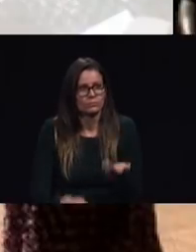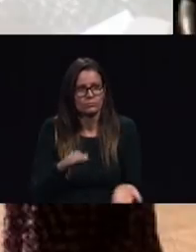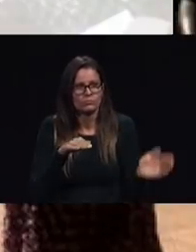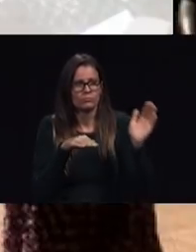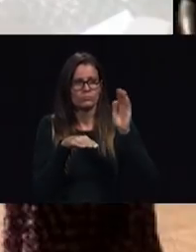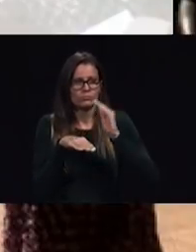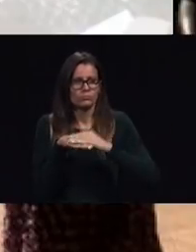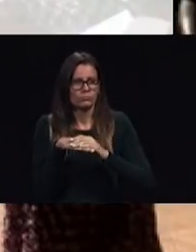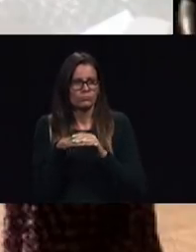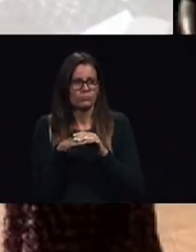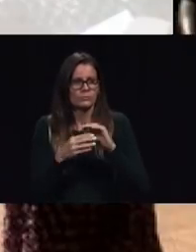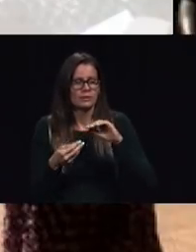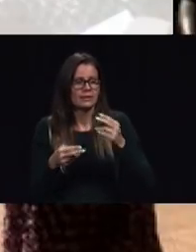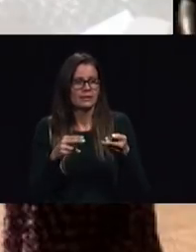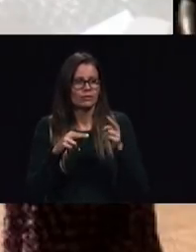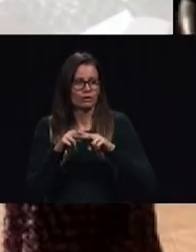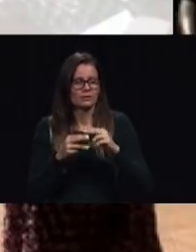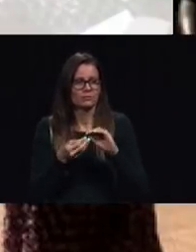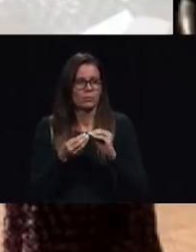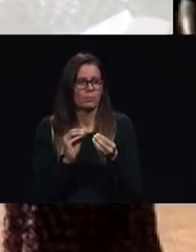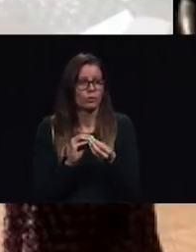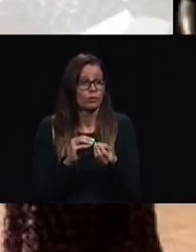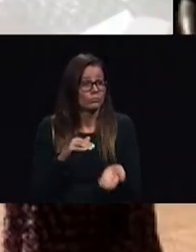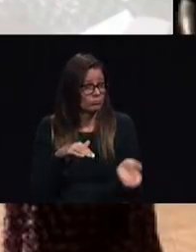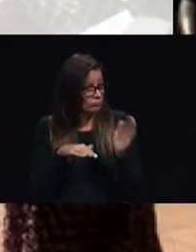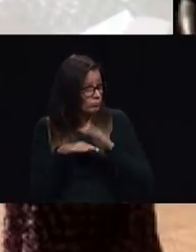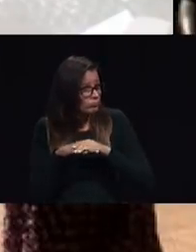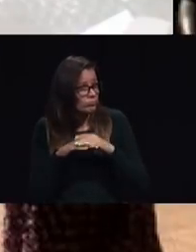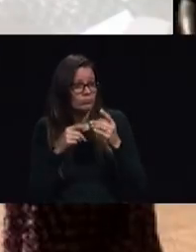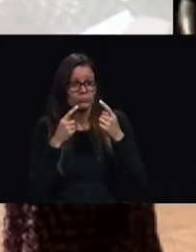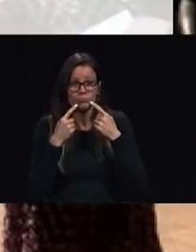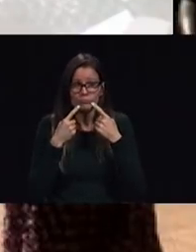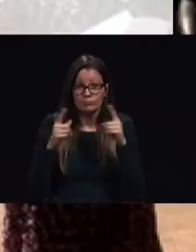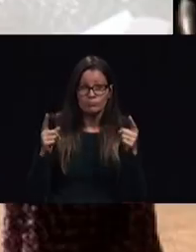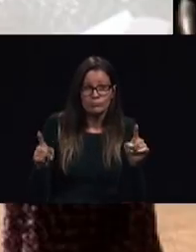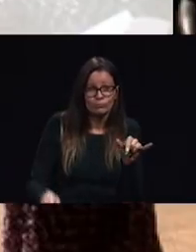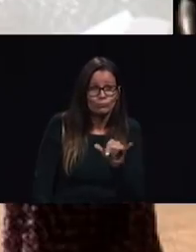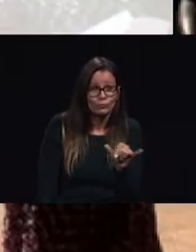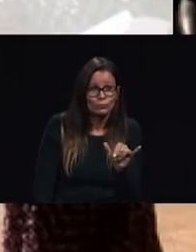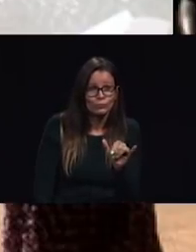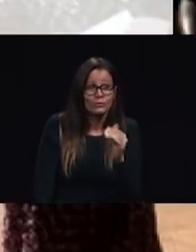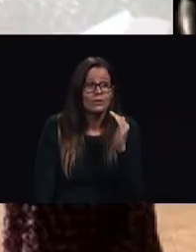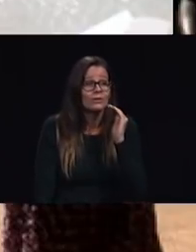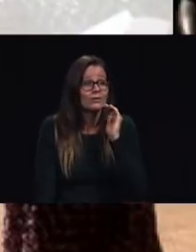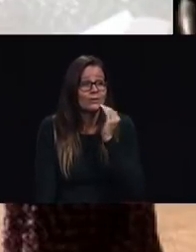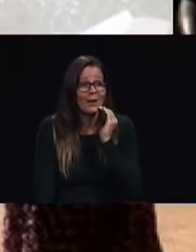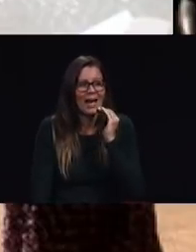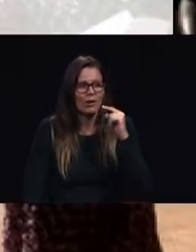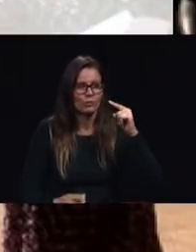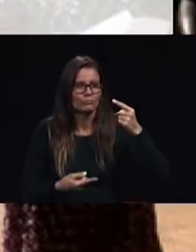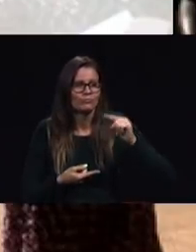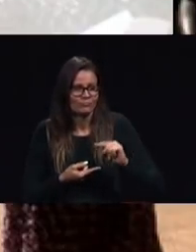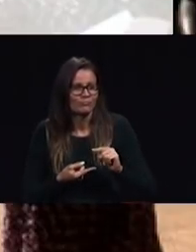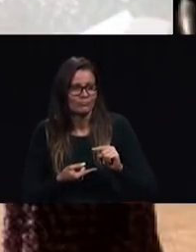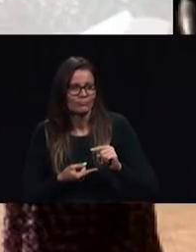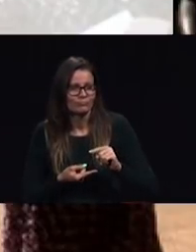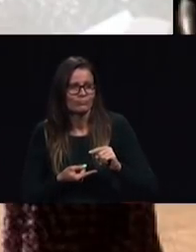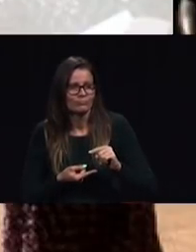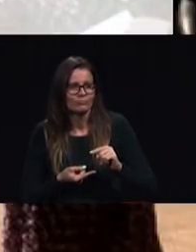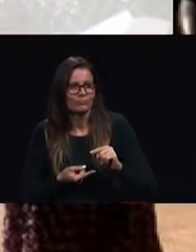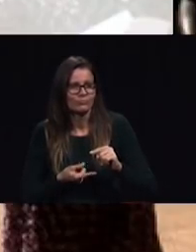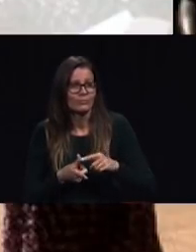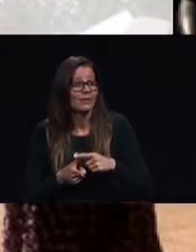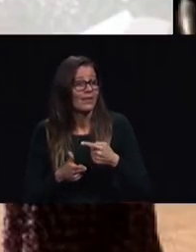but also increasing success tobacco cessation and addiction recovery so people's minds can understand